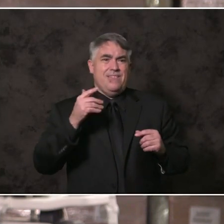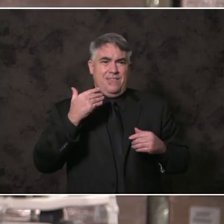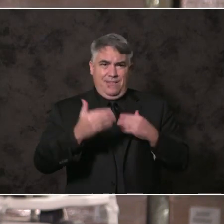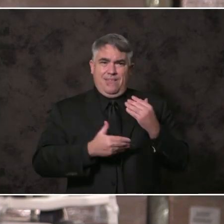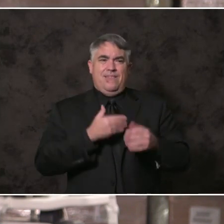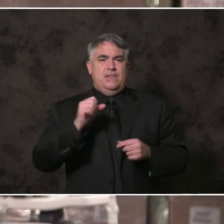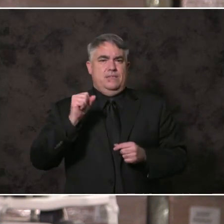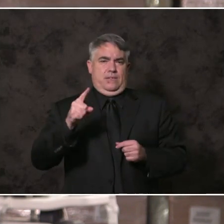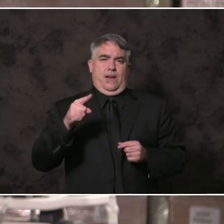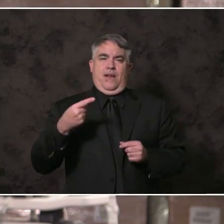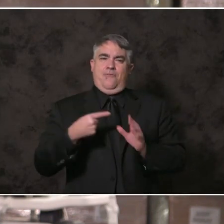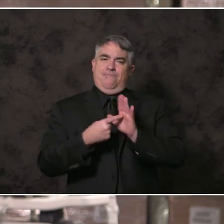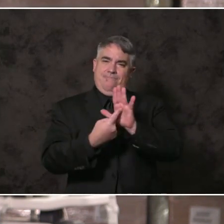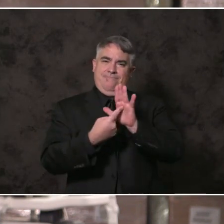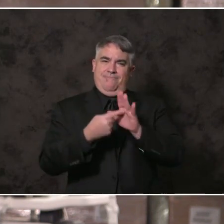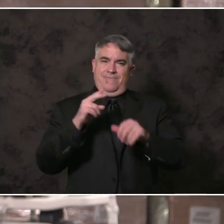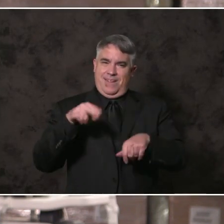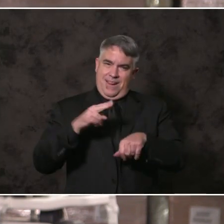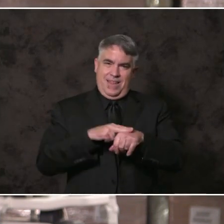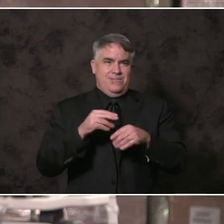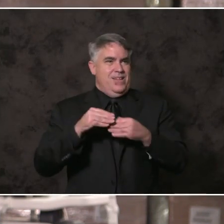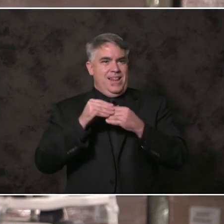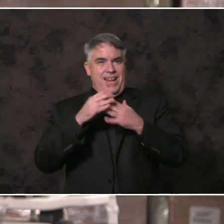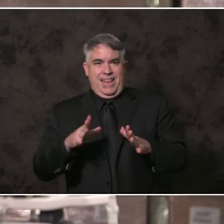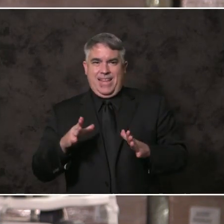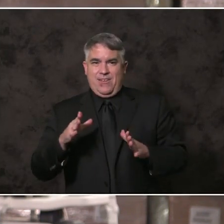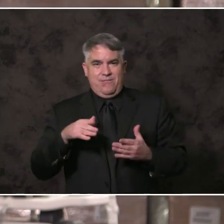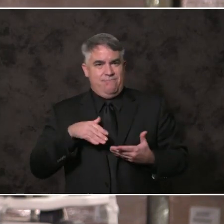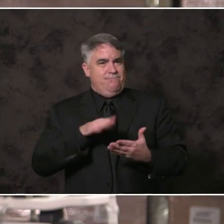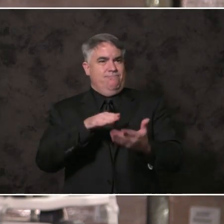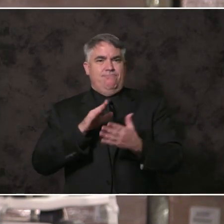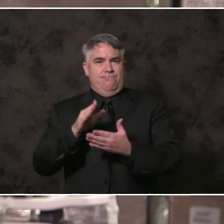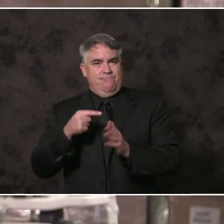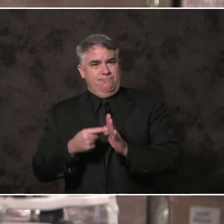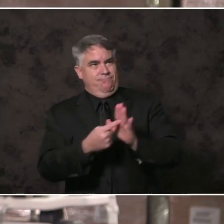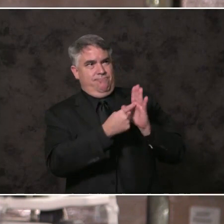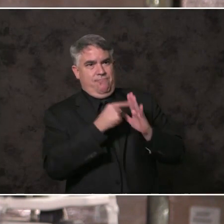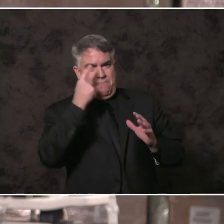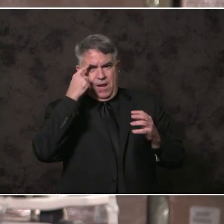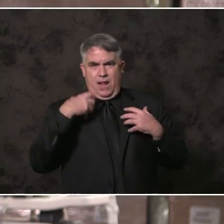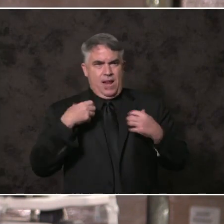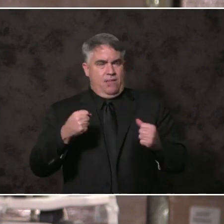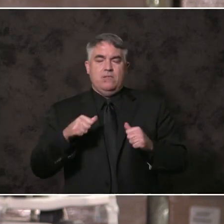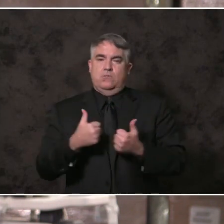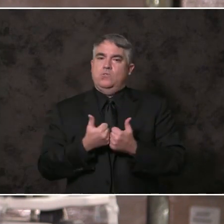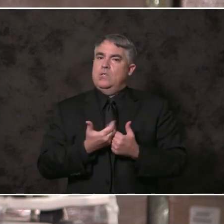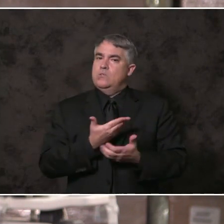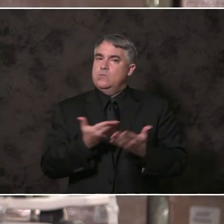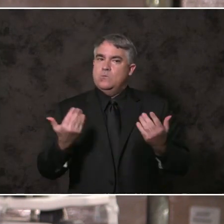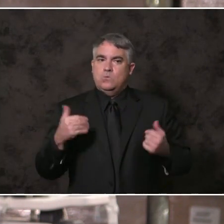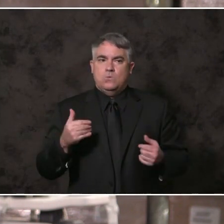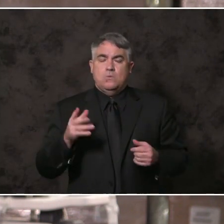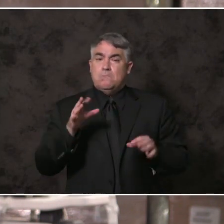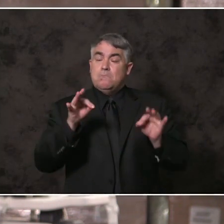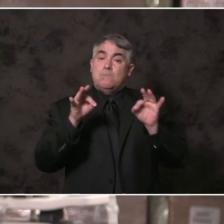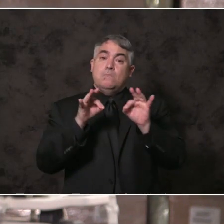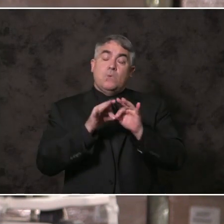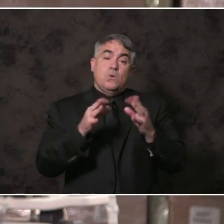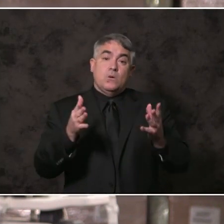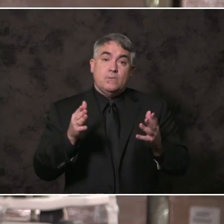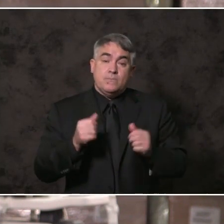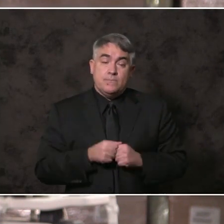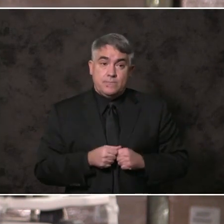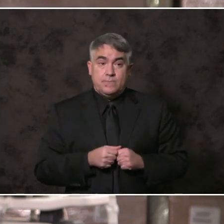challenges as the real healthcare challenges they are. But more importantly, they will touch and